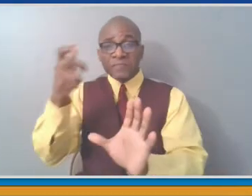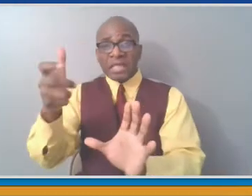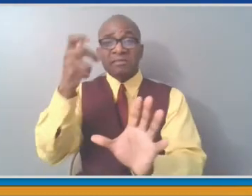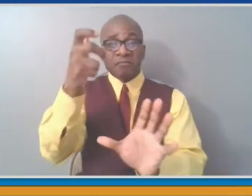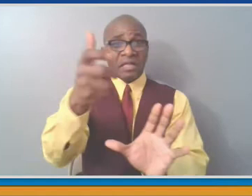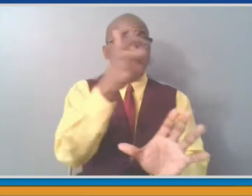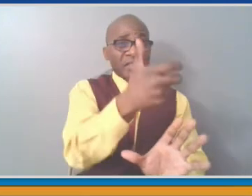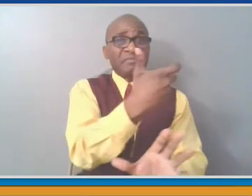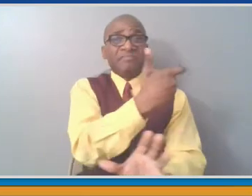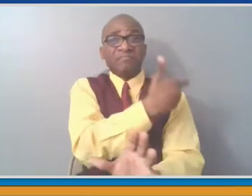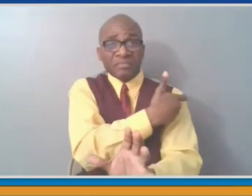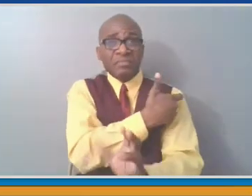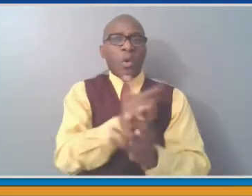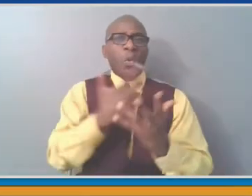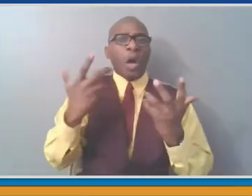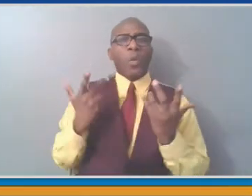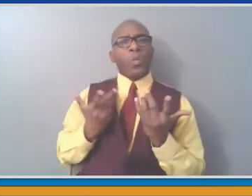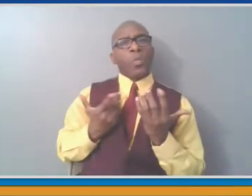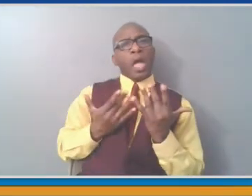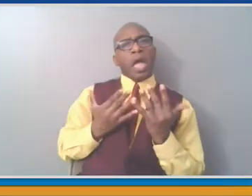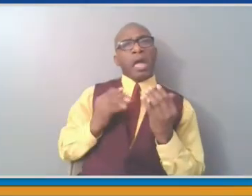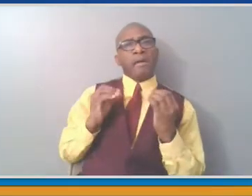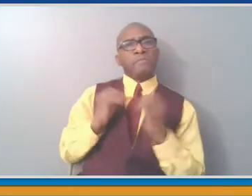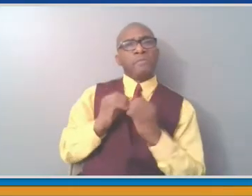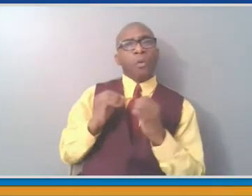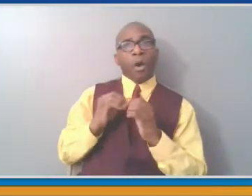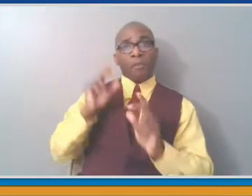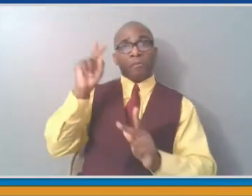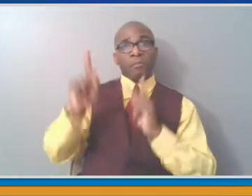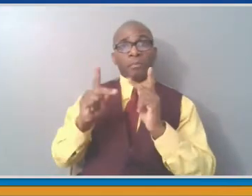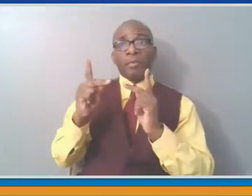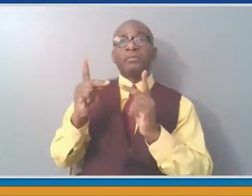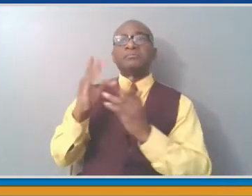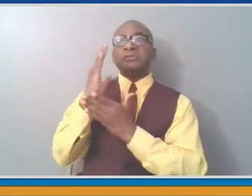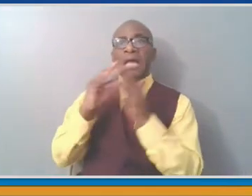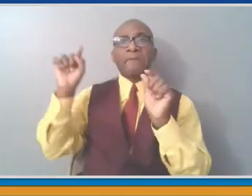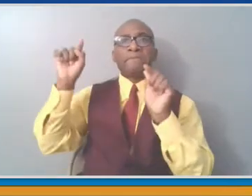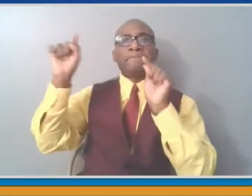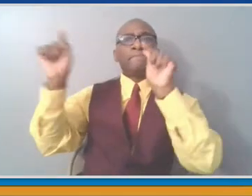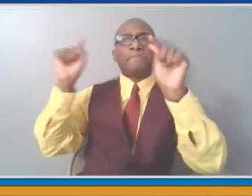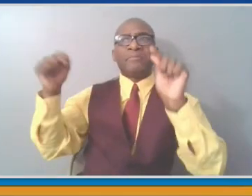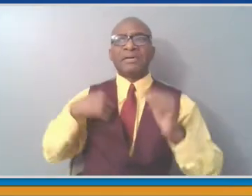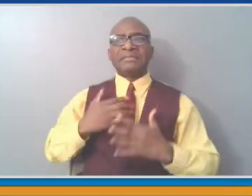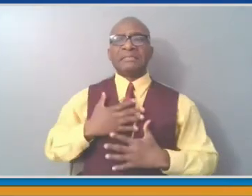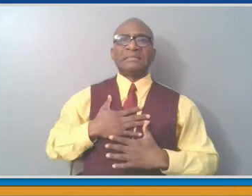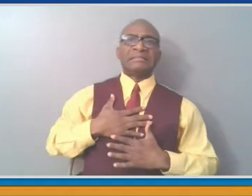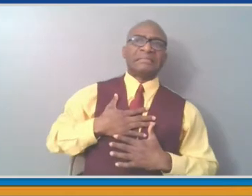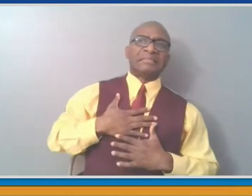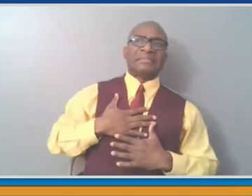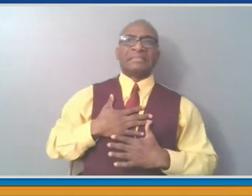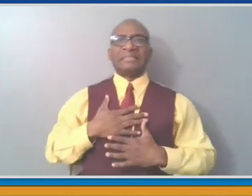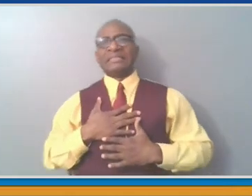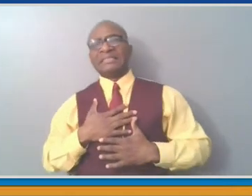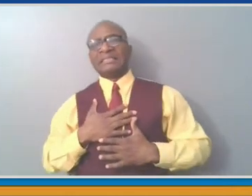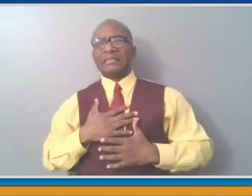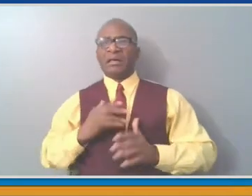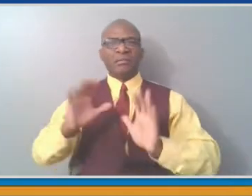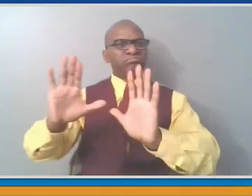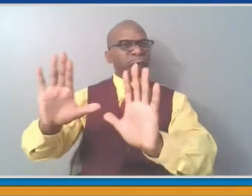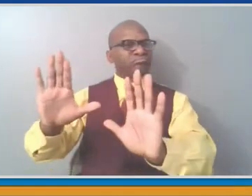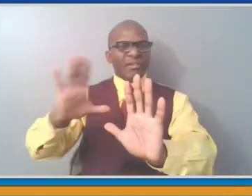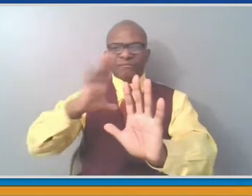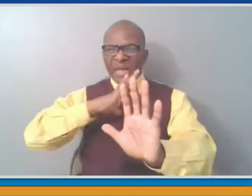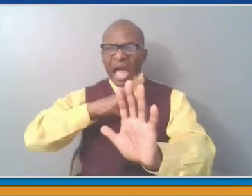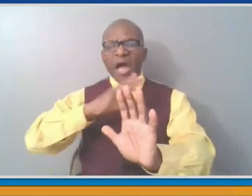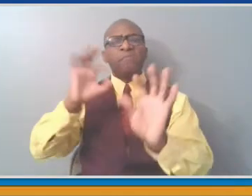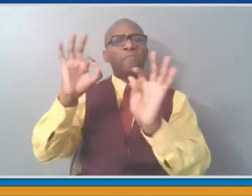that have been hesitant to do so. One of the things we're trying to do is to reach out to the Spanish-speaking community here in Westchester County. There has clearly